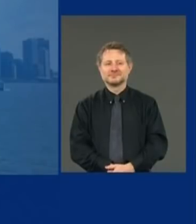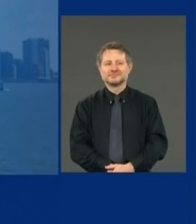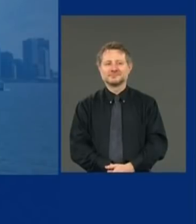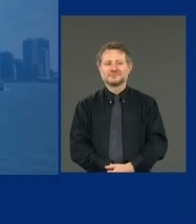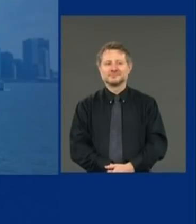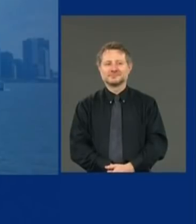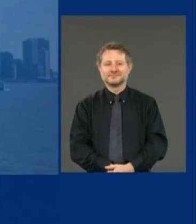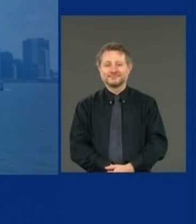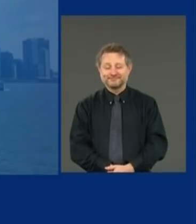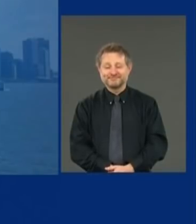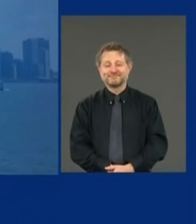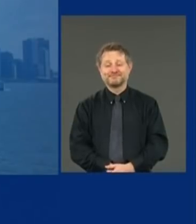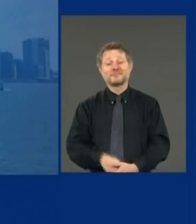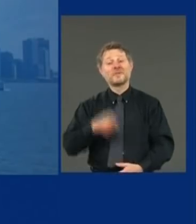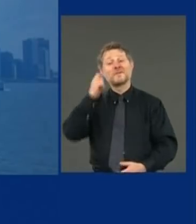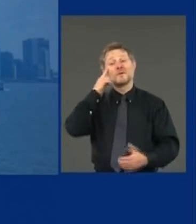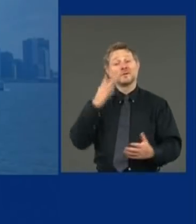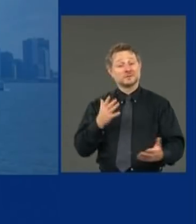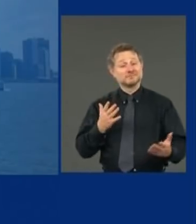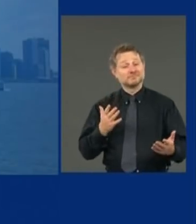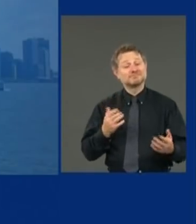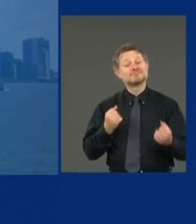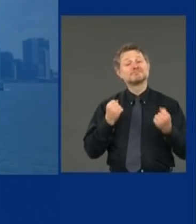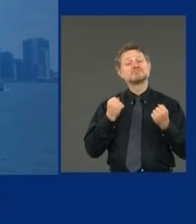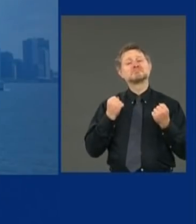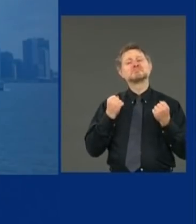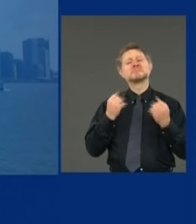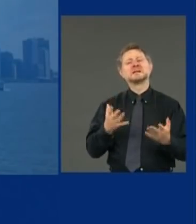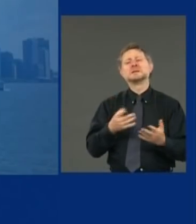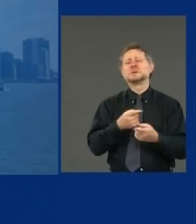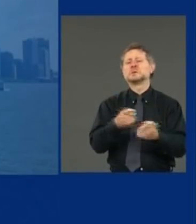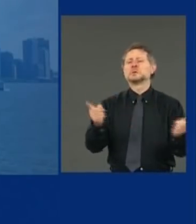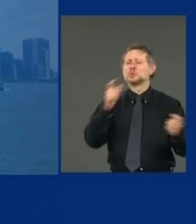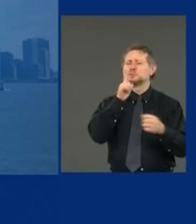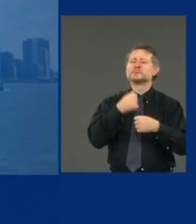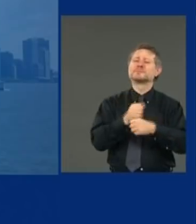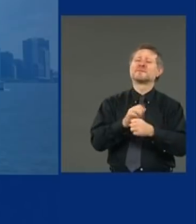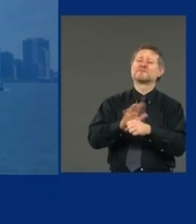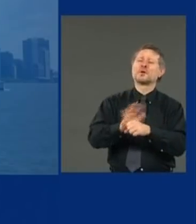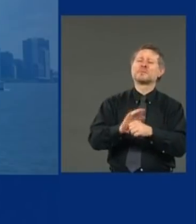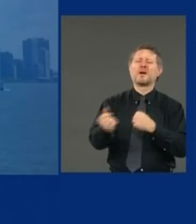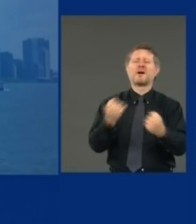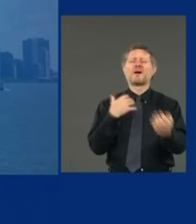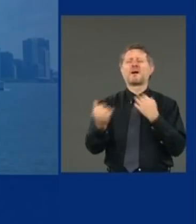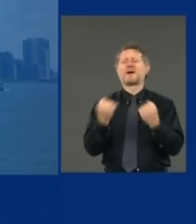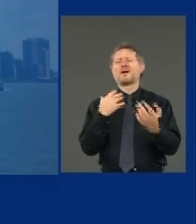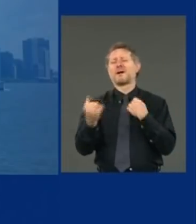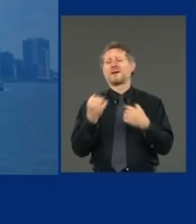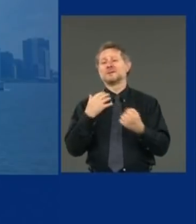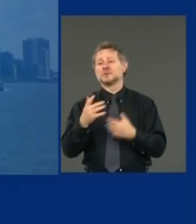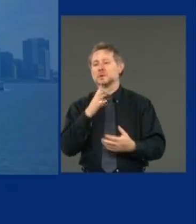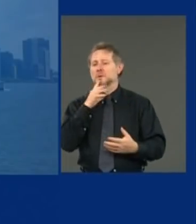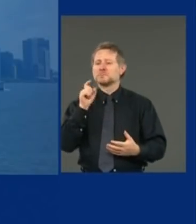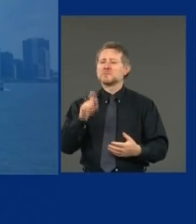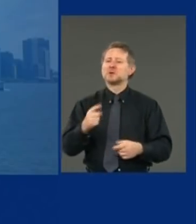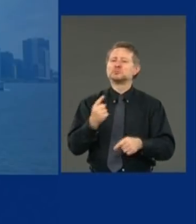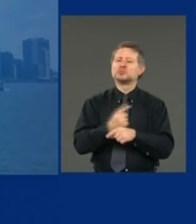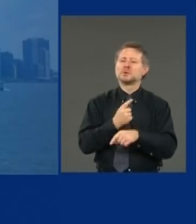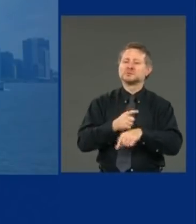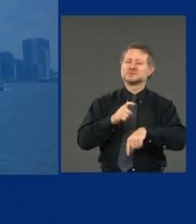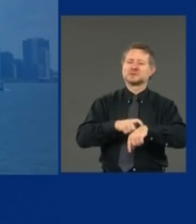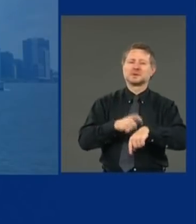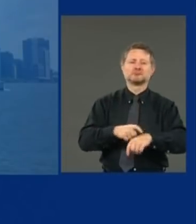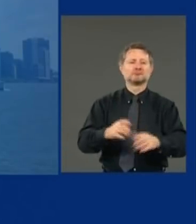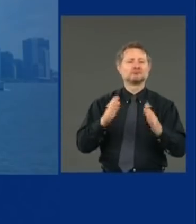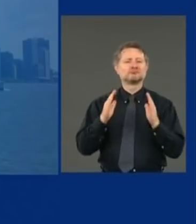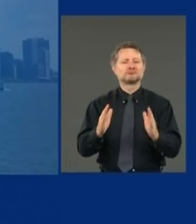Very cool See a lot of the On the submissions You know they had to be the right length of time They couldn't use